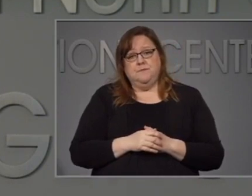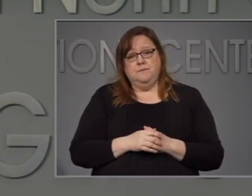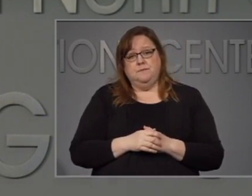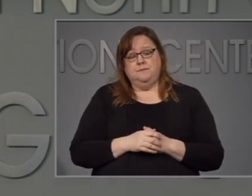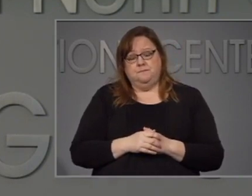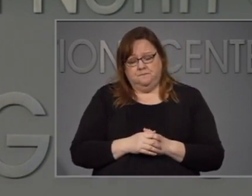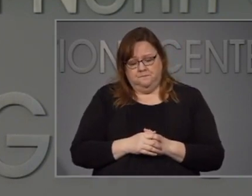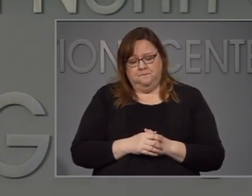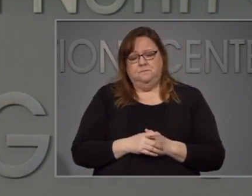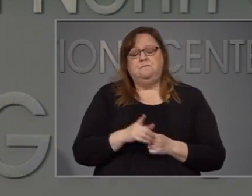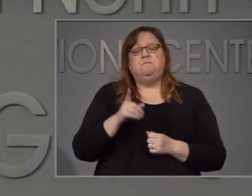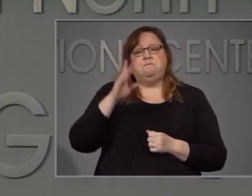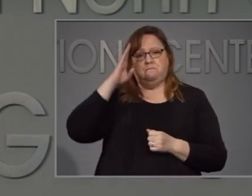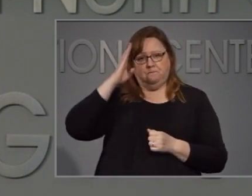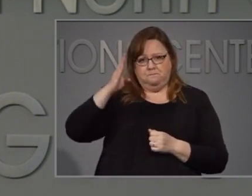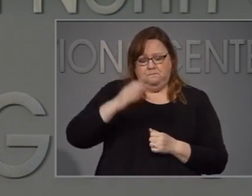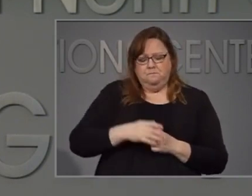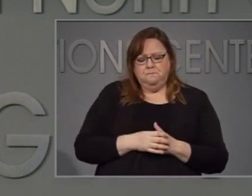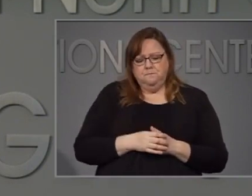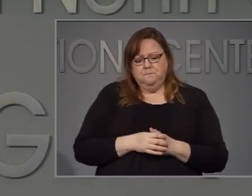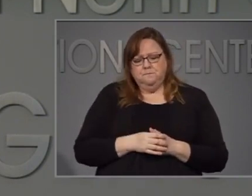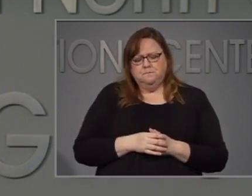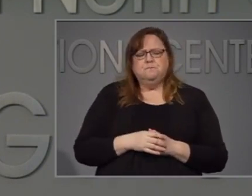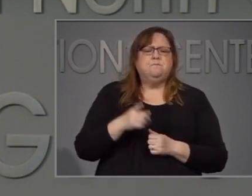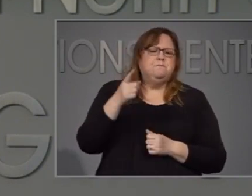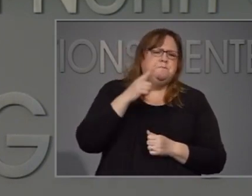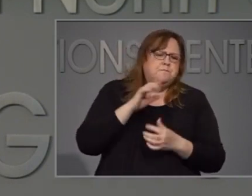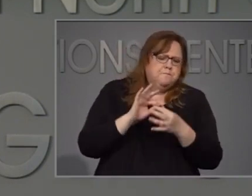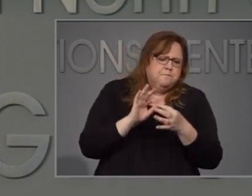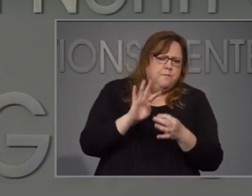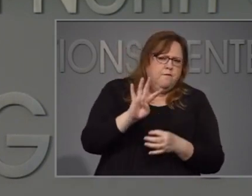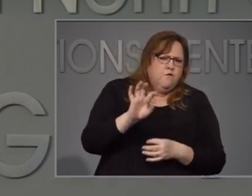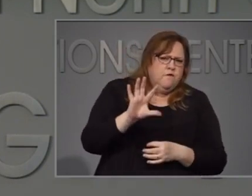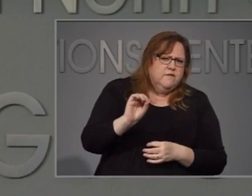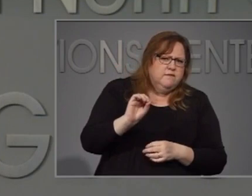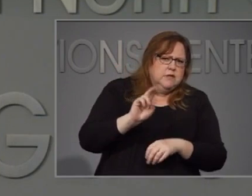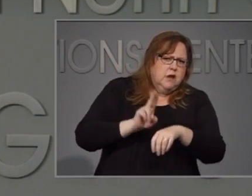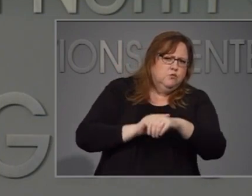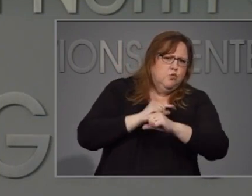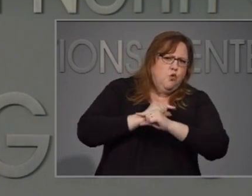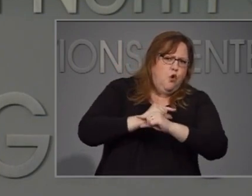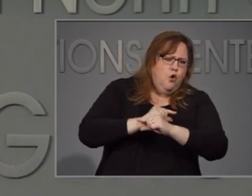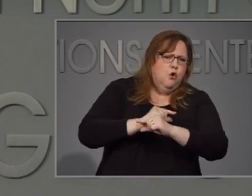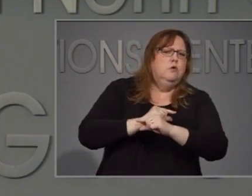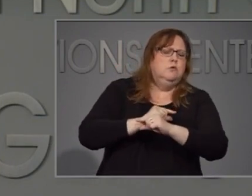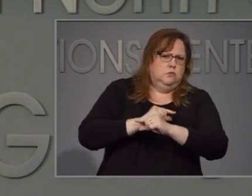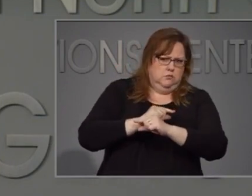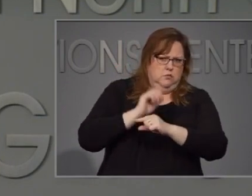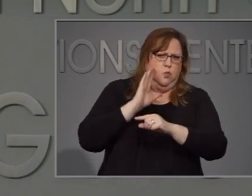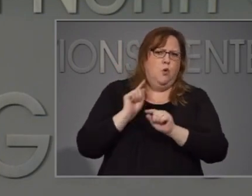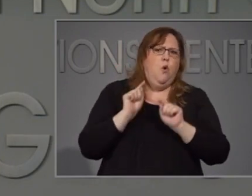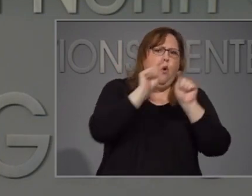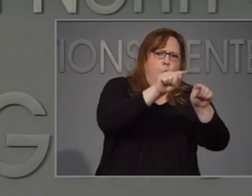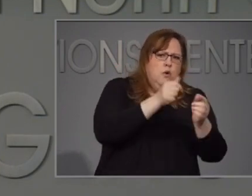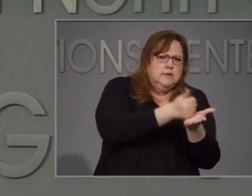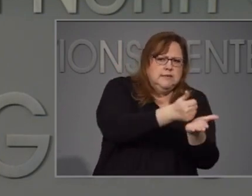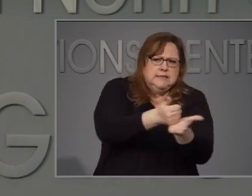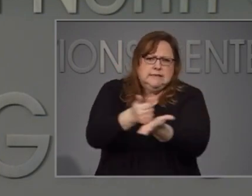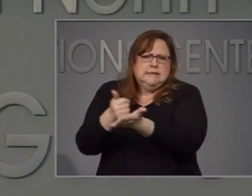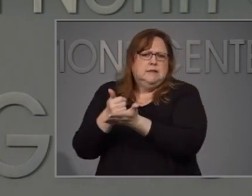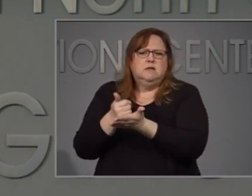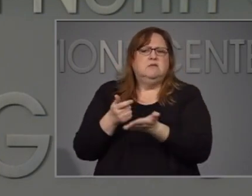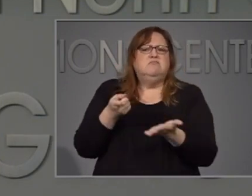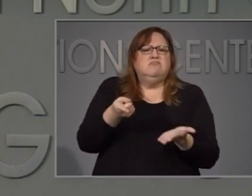Thank RAL. Sounded like 450 Guardsmen have been activated to assist. Can you tell us what they will be doing,